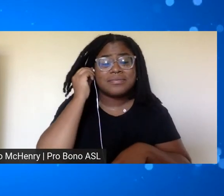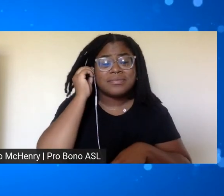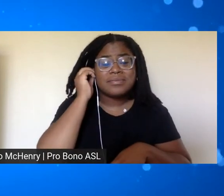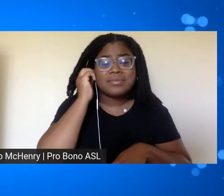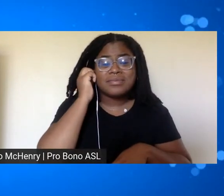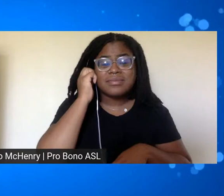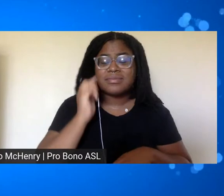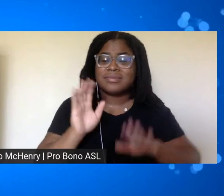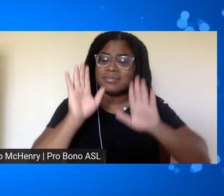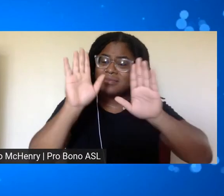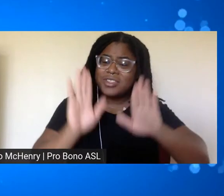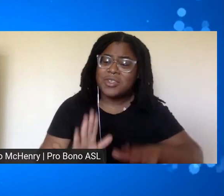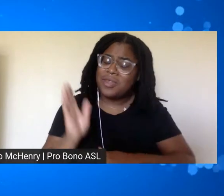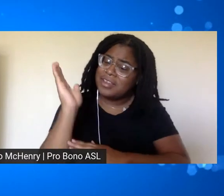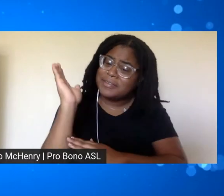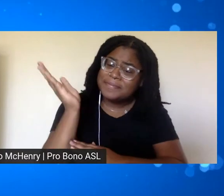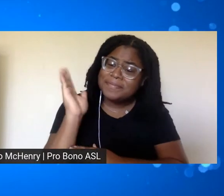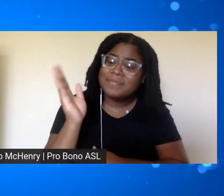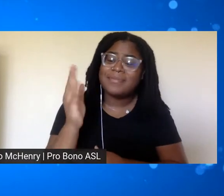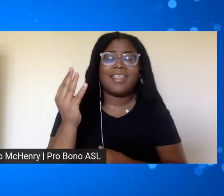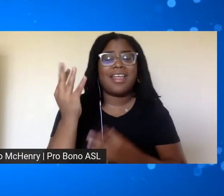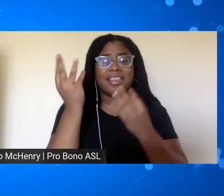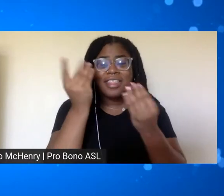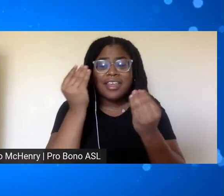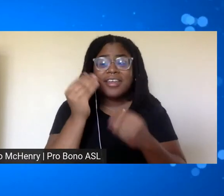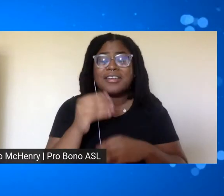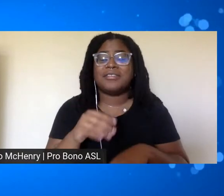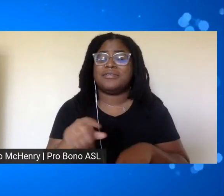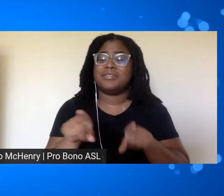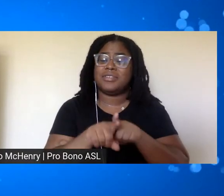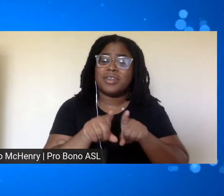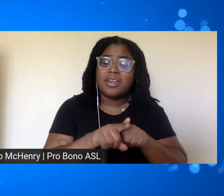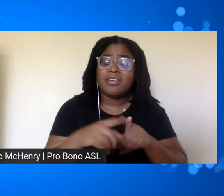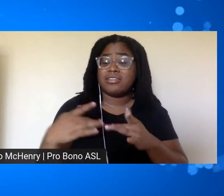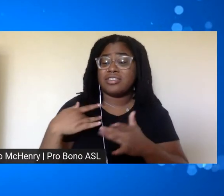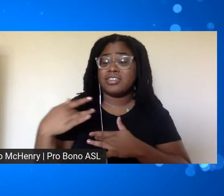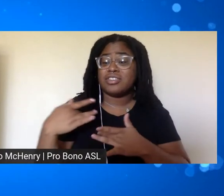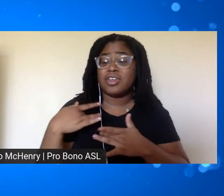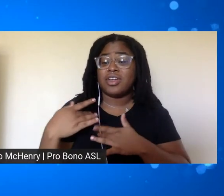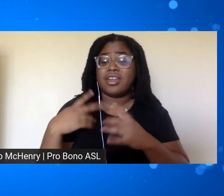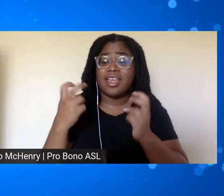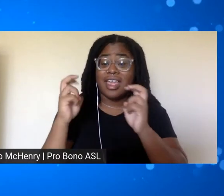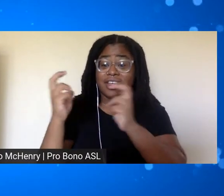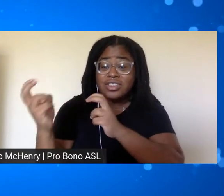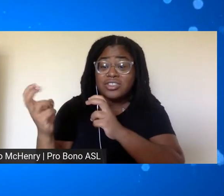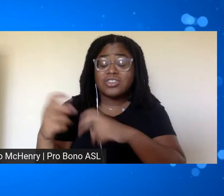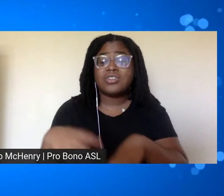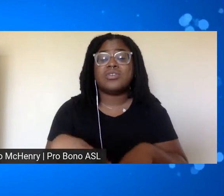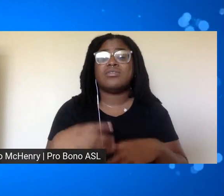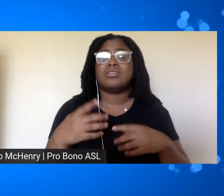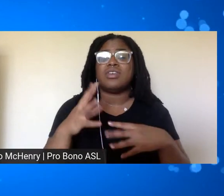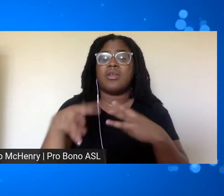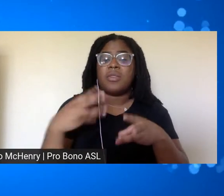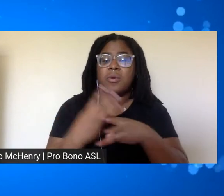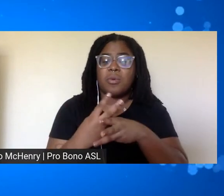great speaker and and thinker concerning issues across the world dr bernie say king and bring